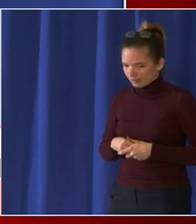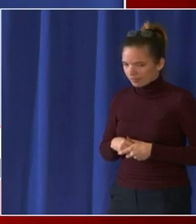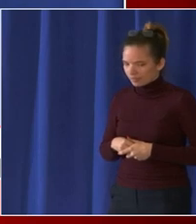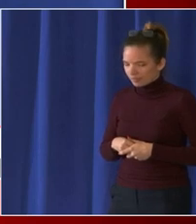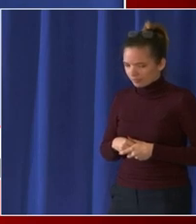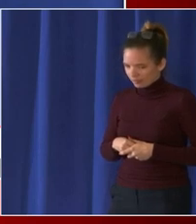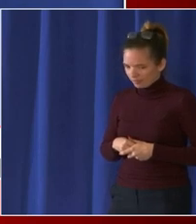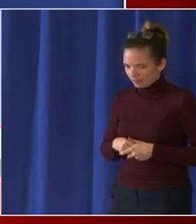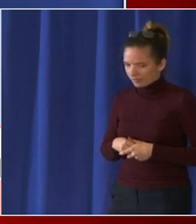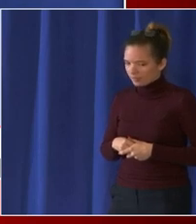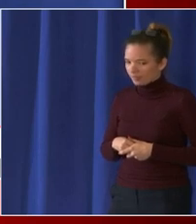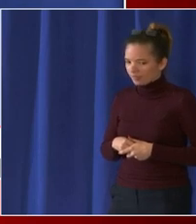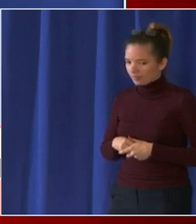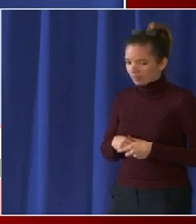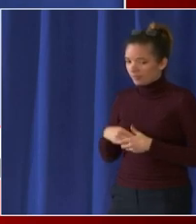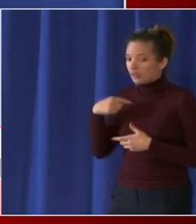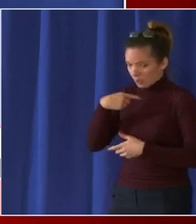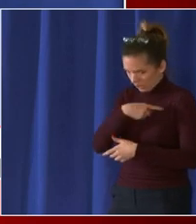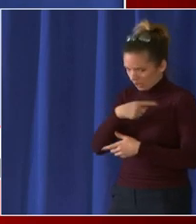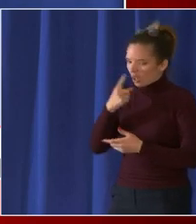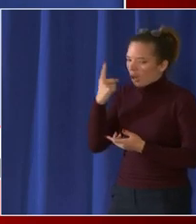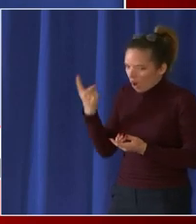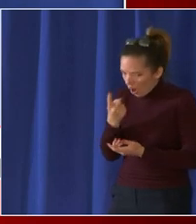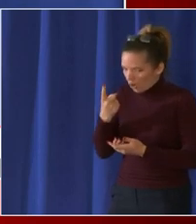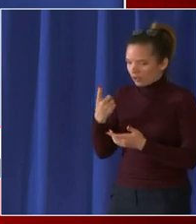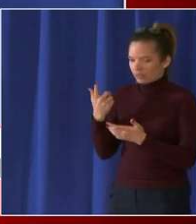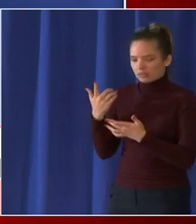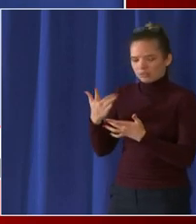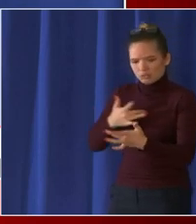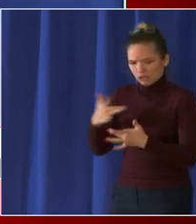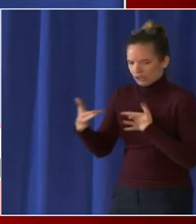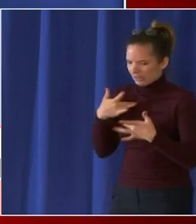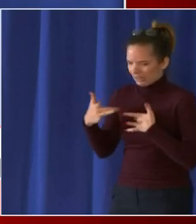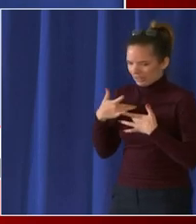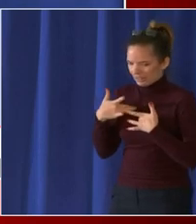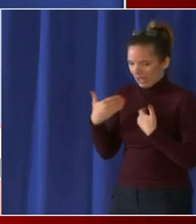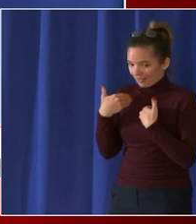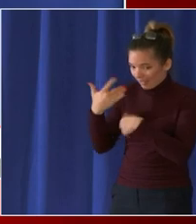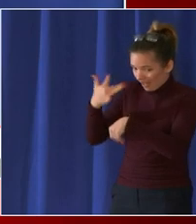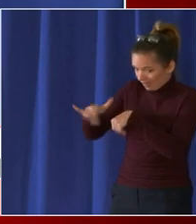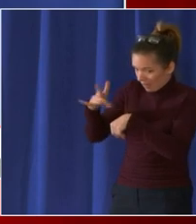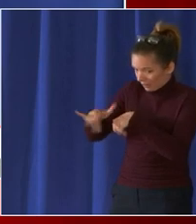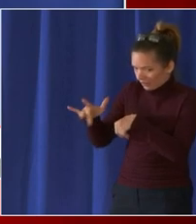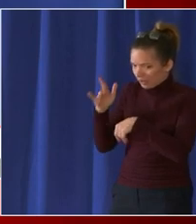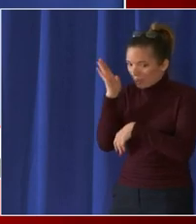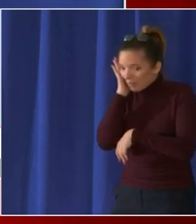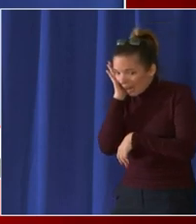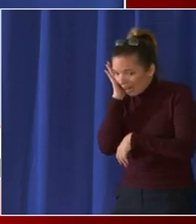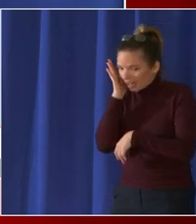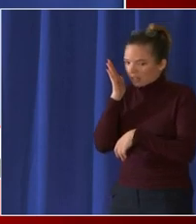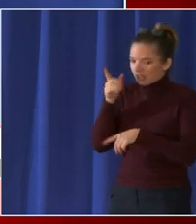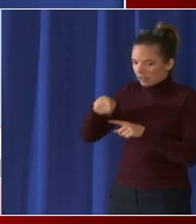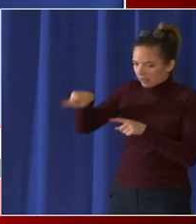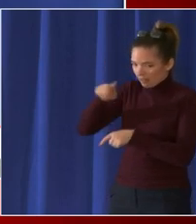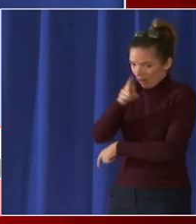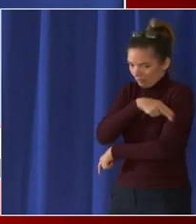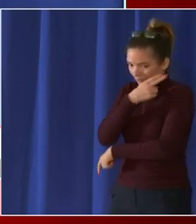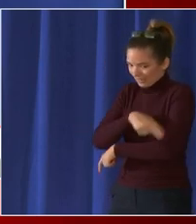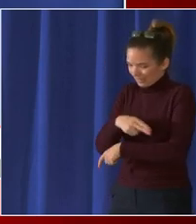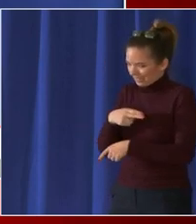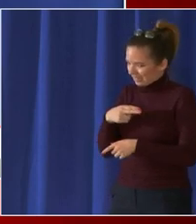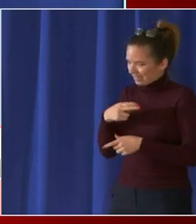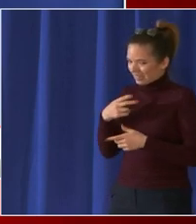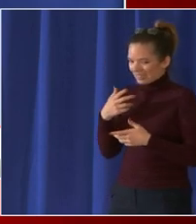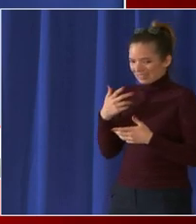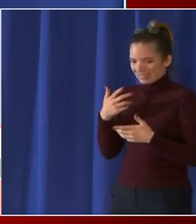always concern about capacity and that's been uh why we've talked about since the beginning about flattening the curve and protecting our healthcare infrastructure and that's why